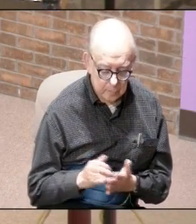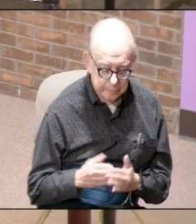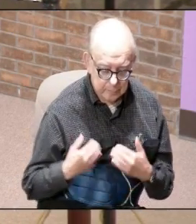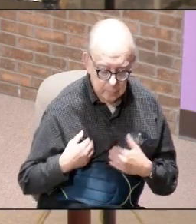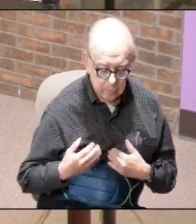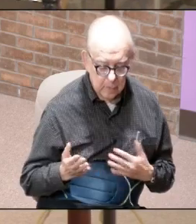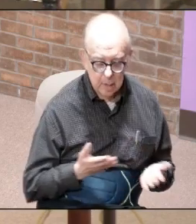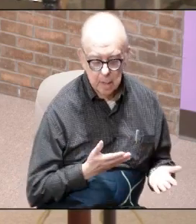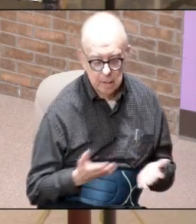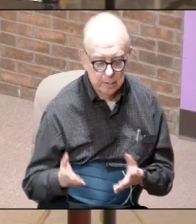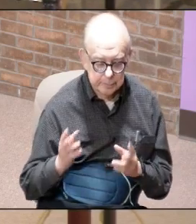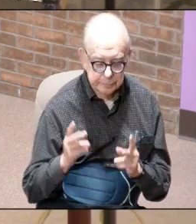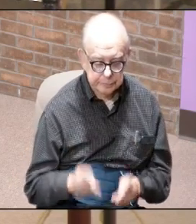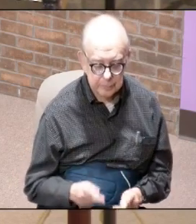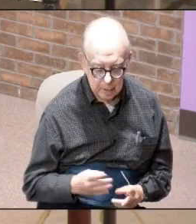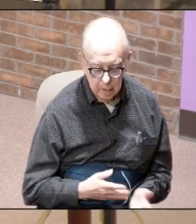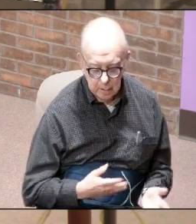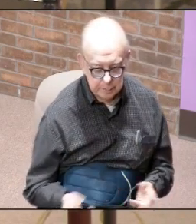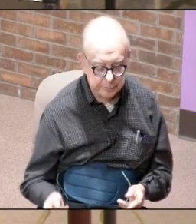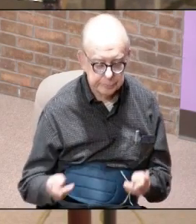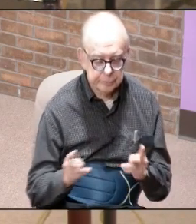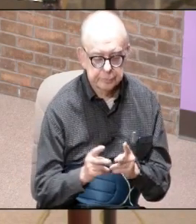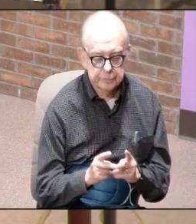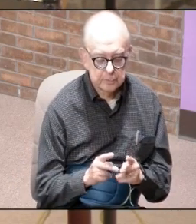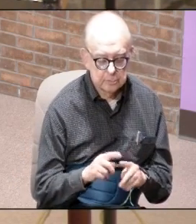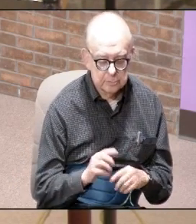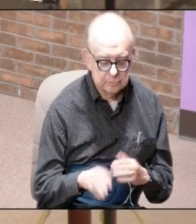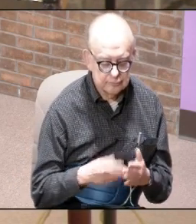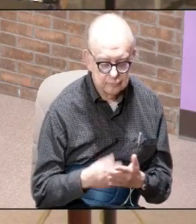bring value to all of us